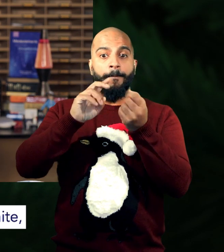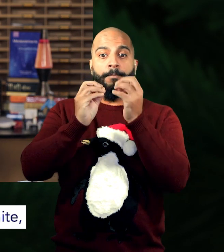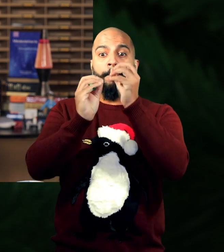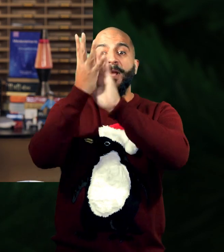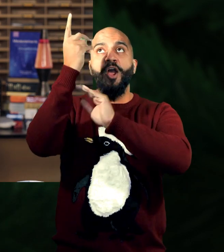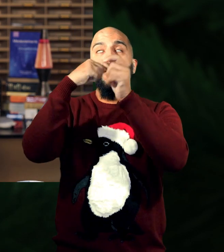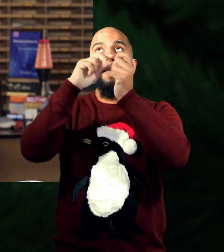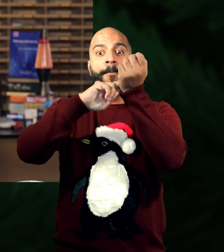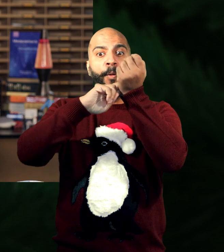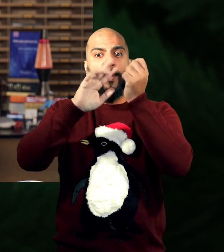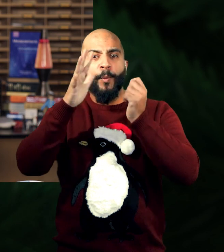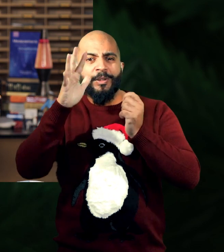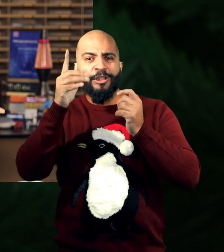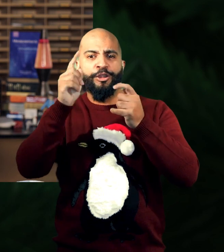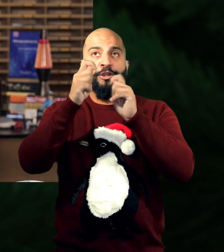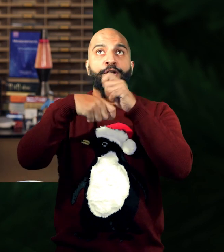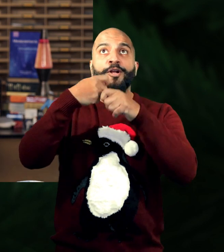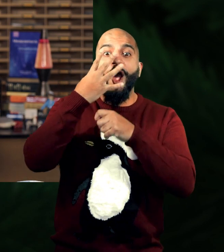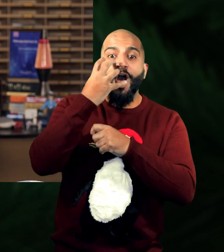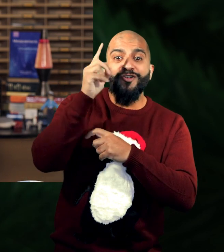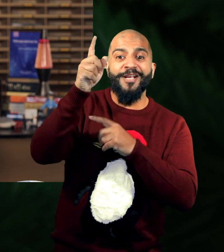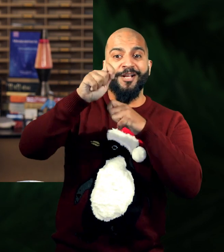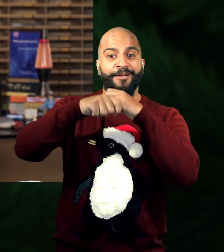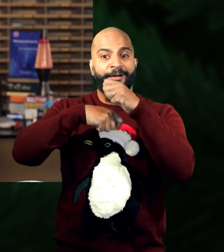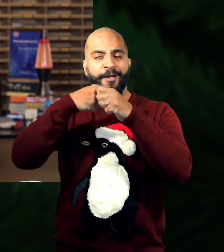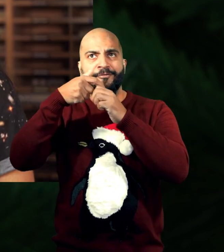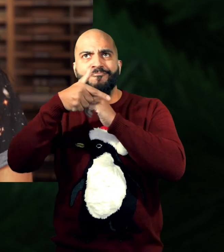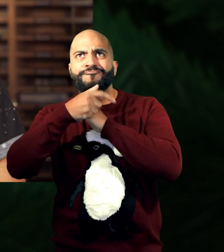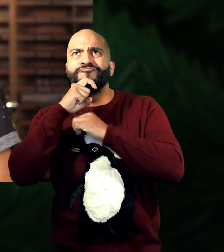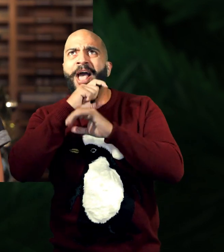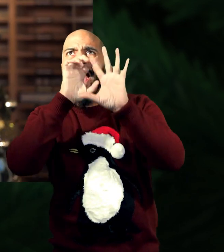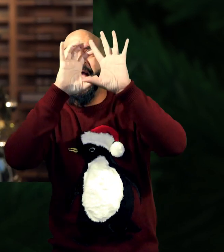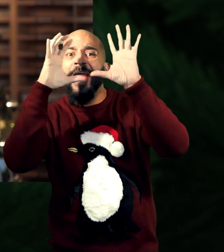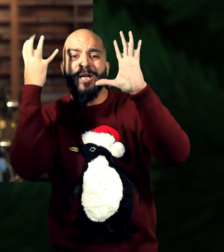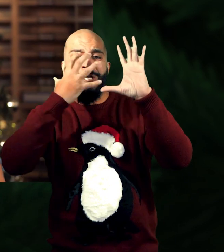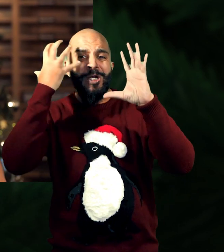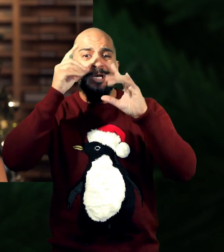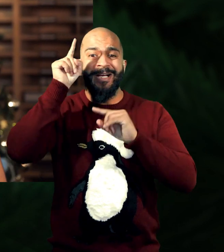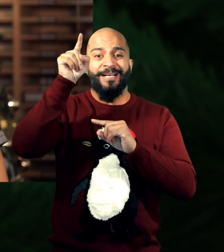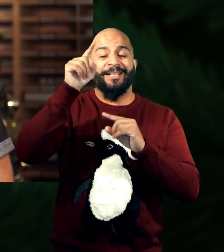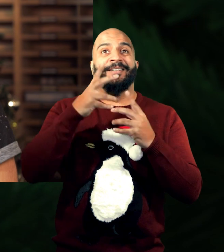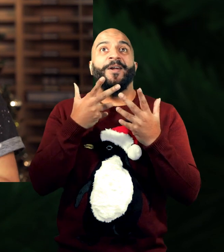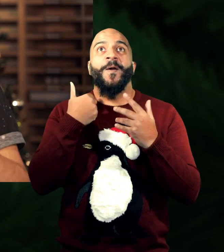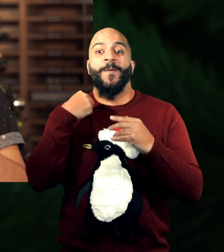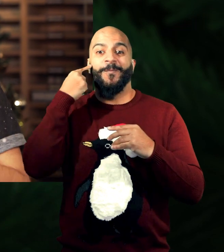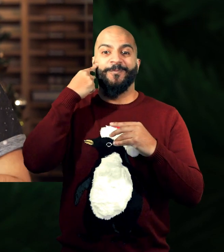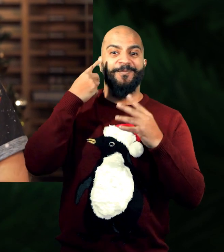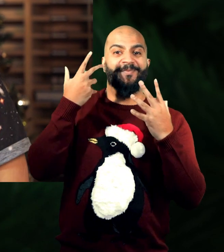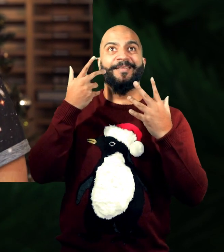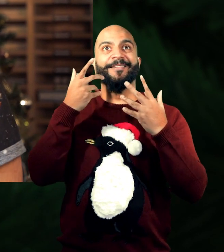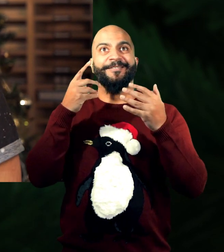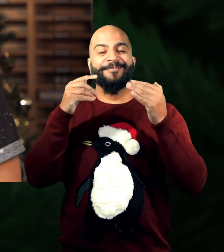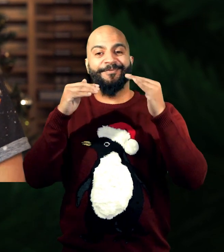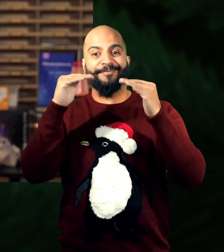bluish white, and some of them are orange, and some of them are even a deep red. Our Sun is, in fact, kind of yellowish in the scale of